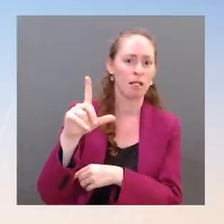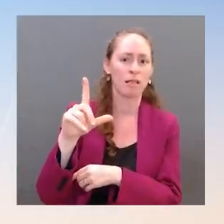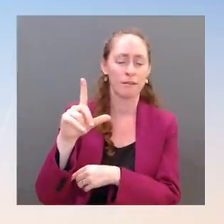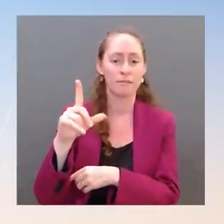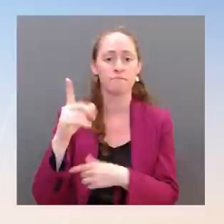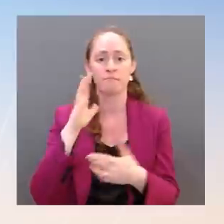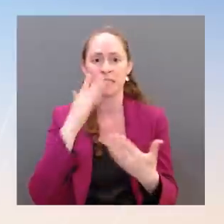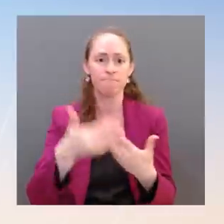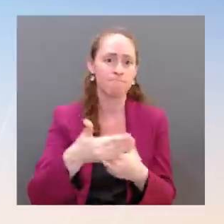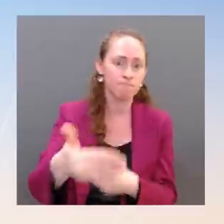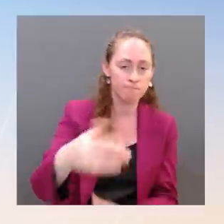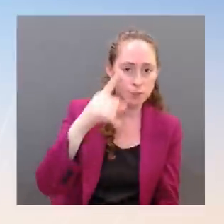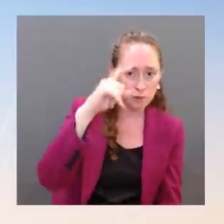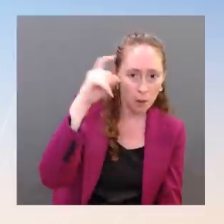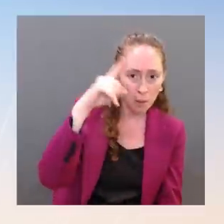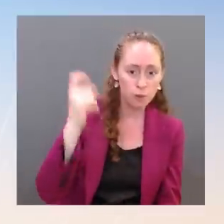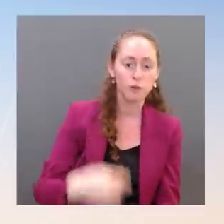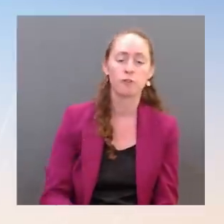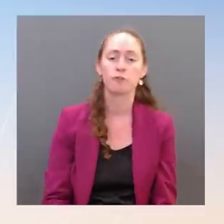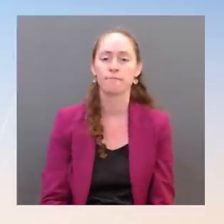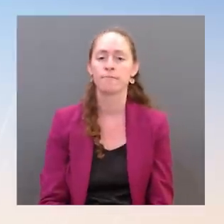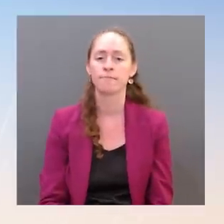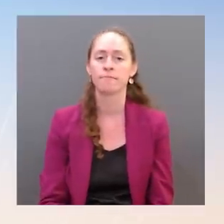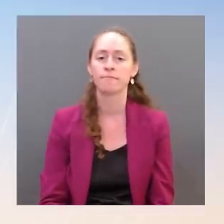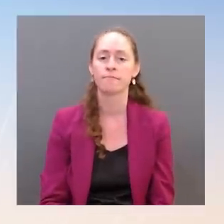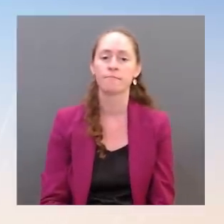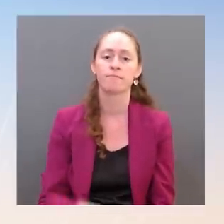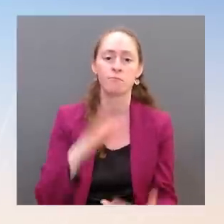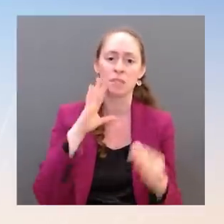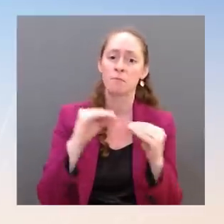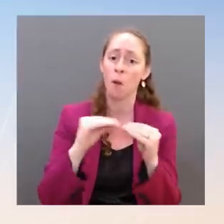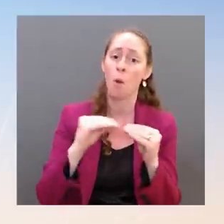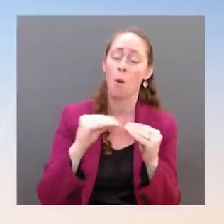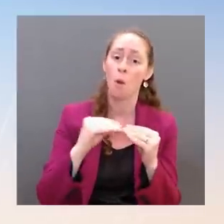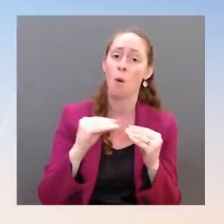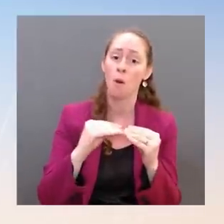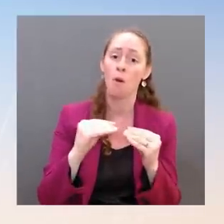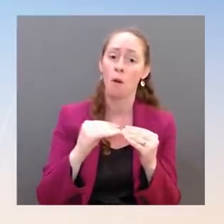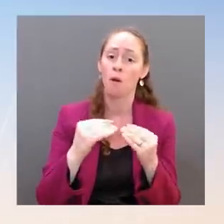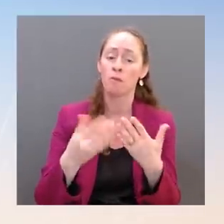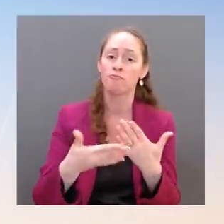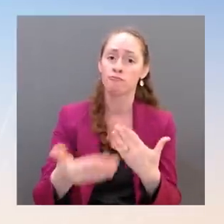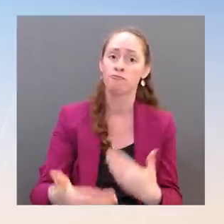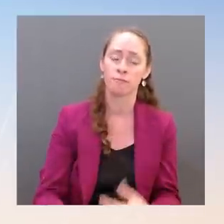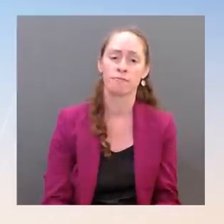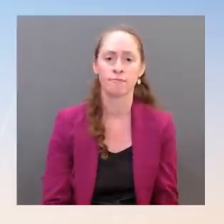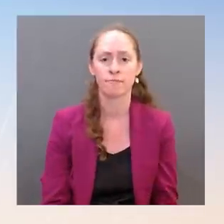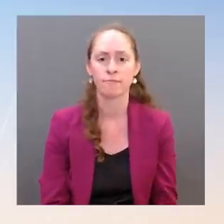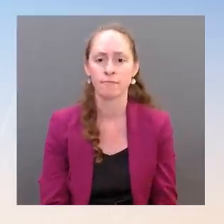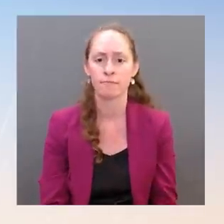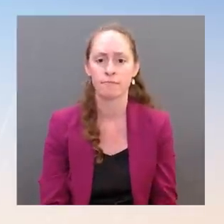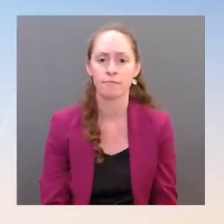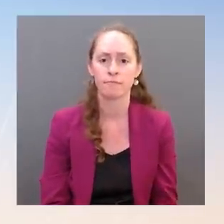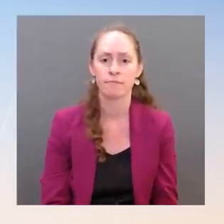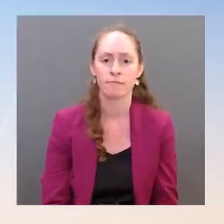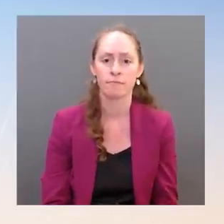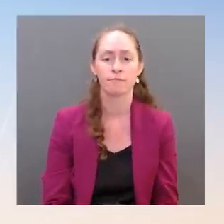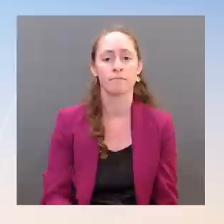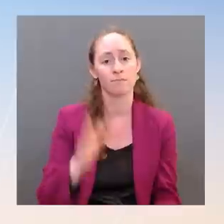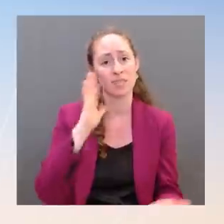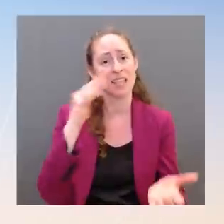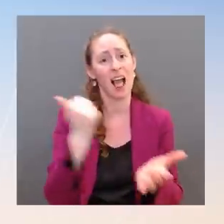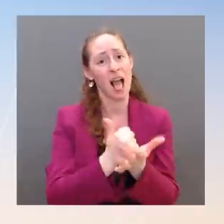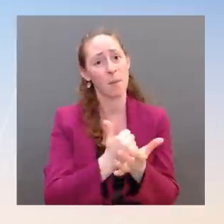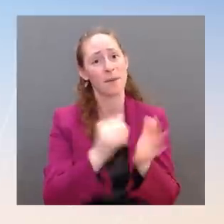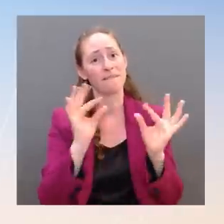announced administrative actions to save hundreds of thousands of families hundreds of dollars per month by fixing the Affordable Care Act's family glitch.